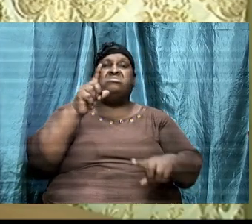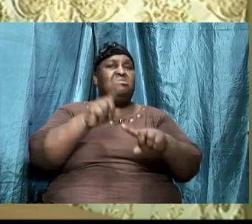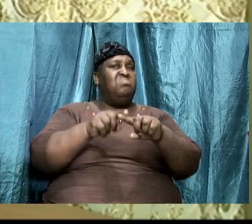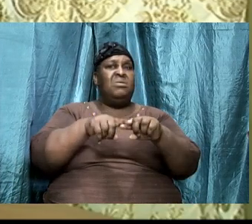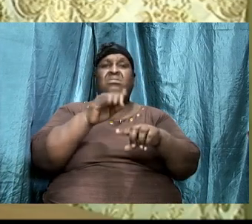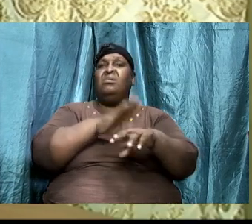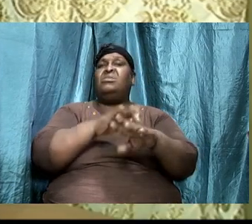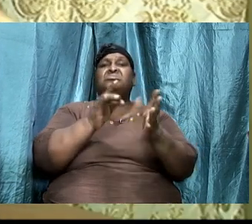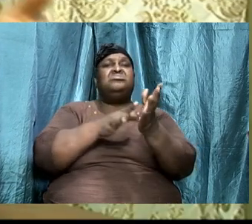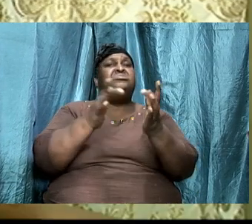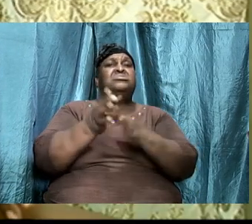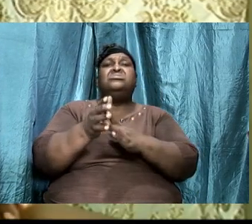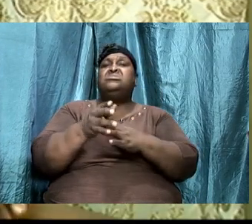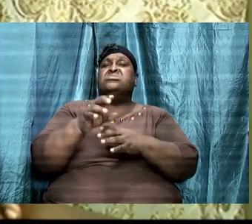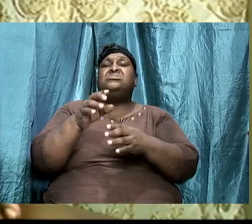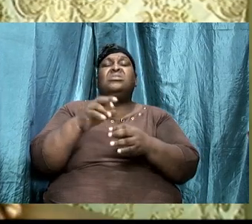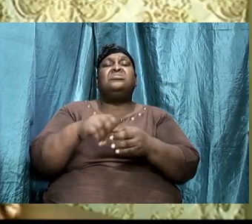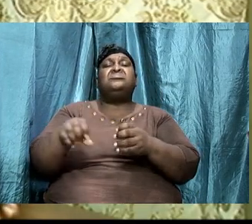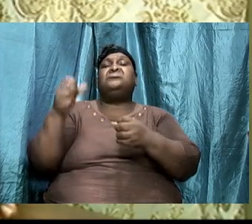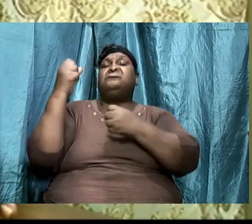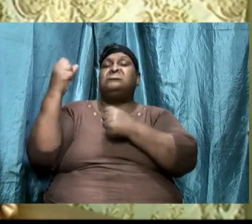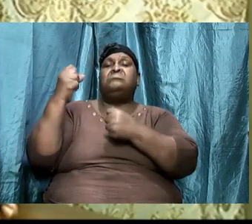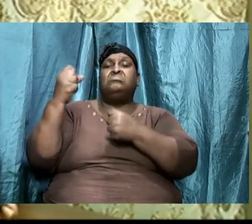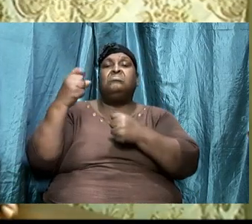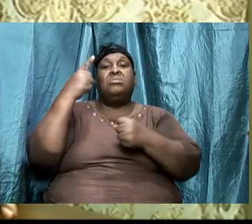because you're going to have to fix those first